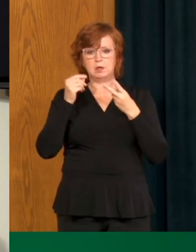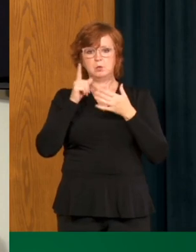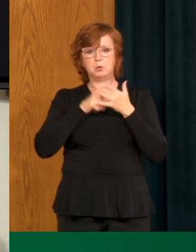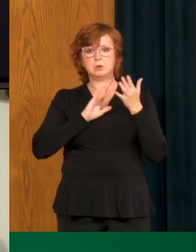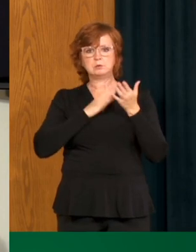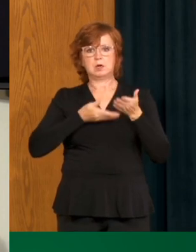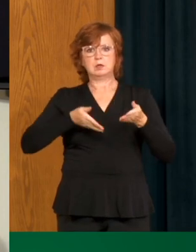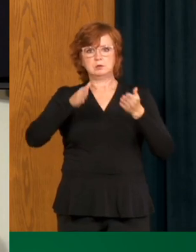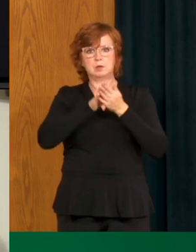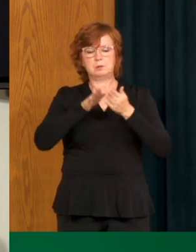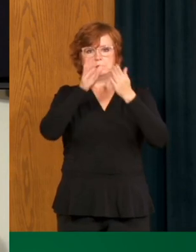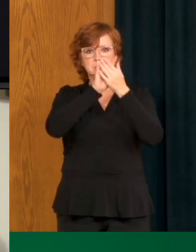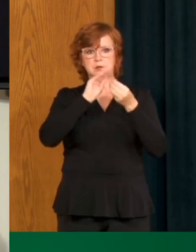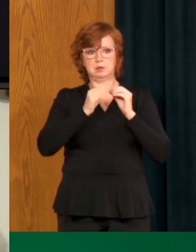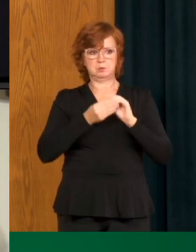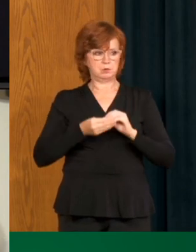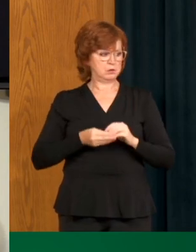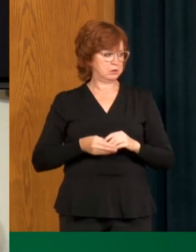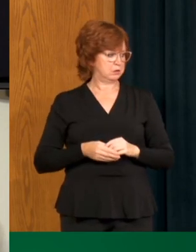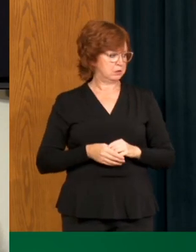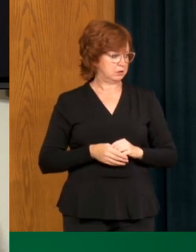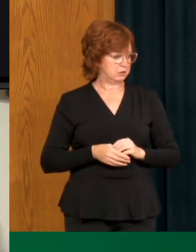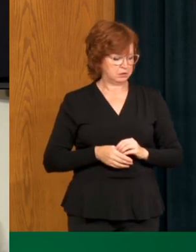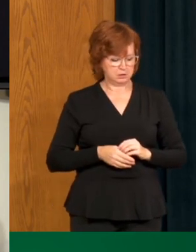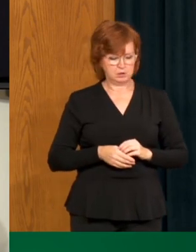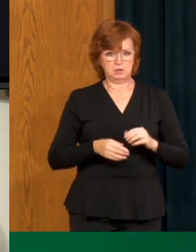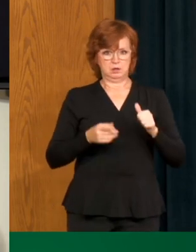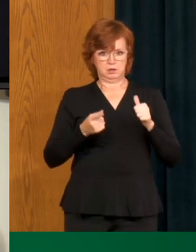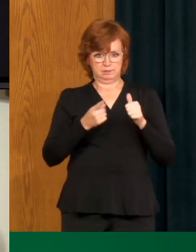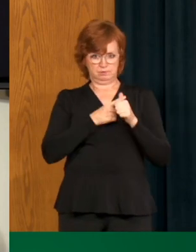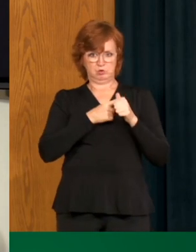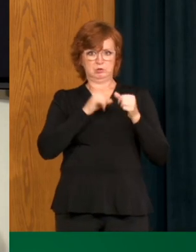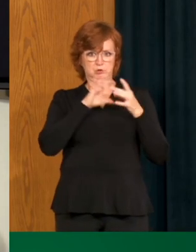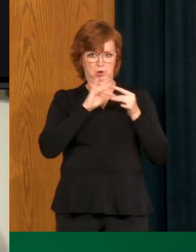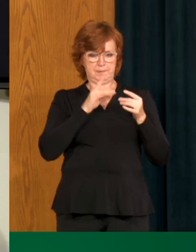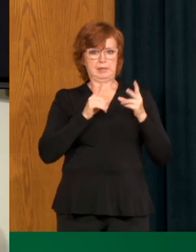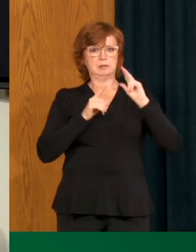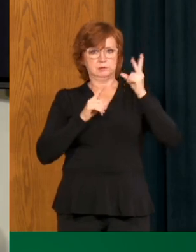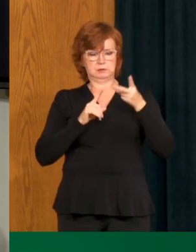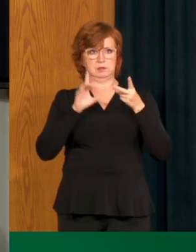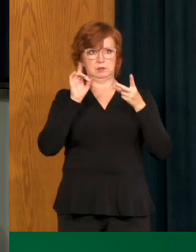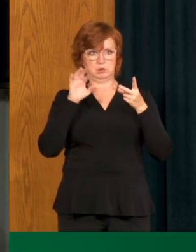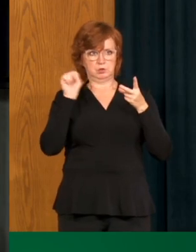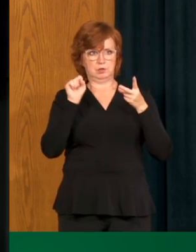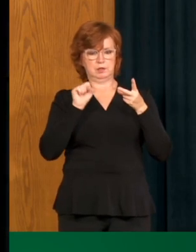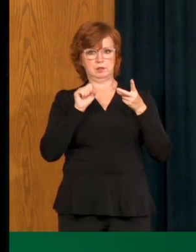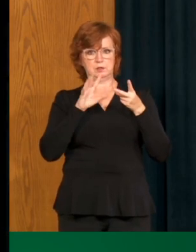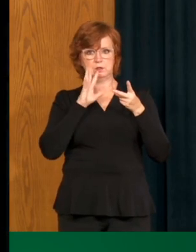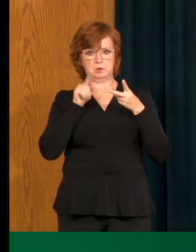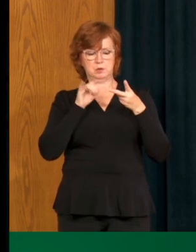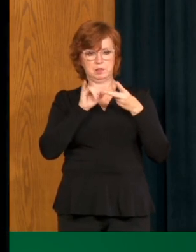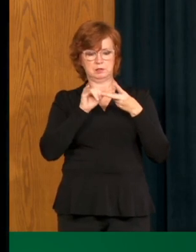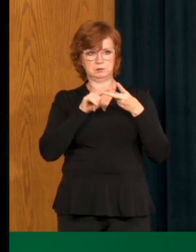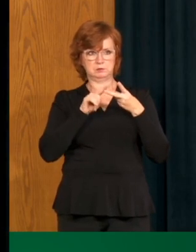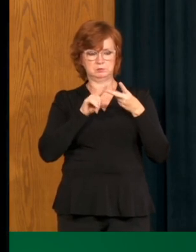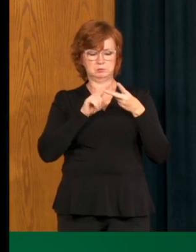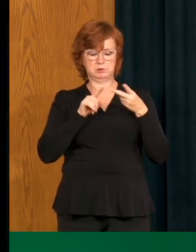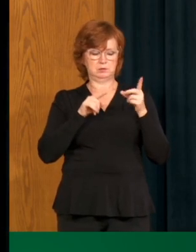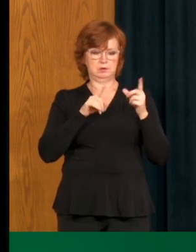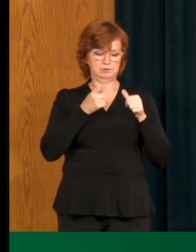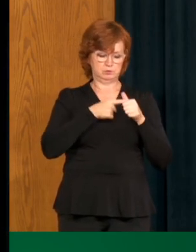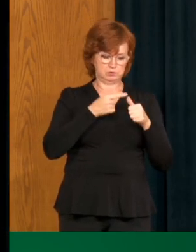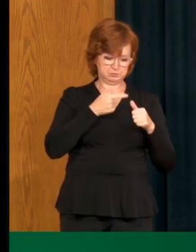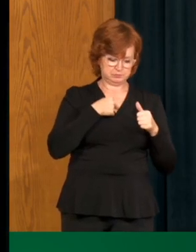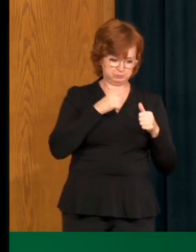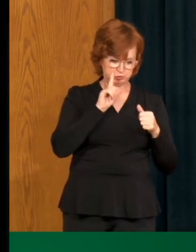reproductive number? Just a high level comment. And then maybe Dr. Shahab would have a comment around rasks. I, masks. I, I don't know